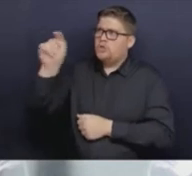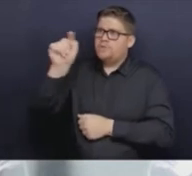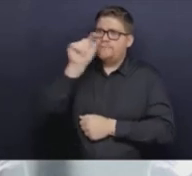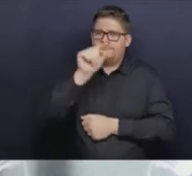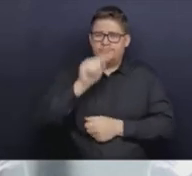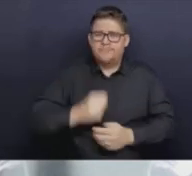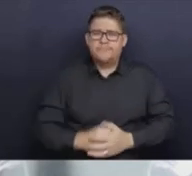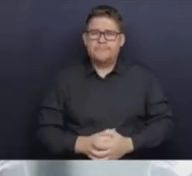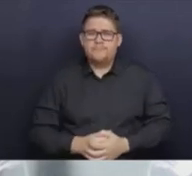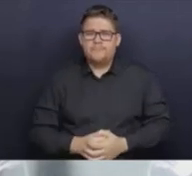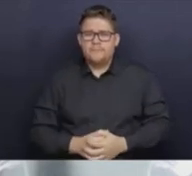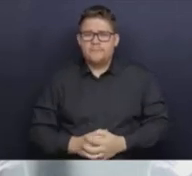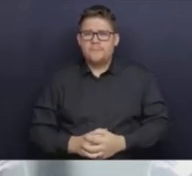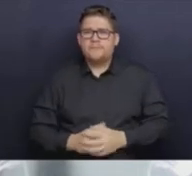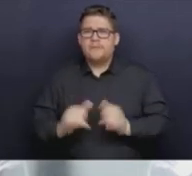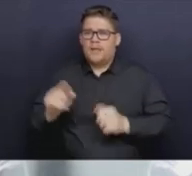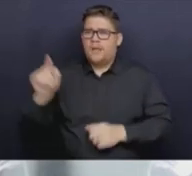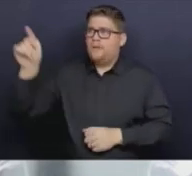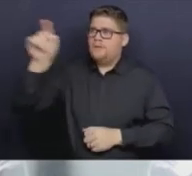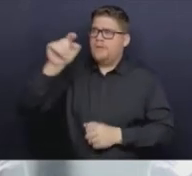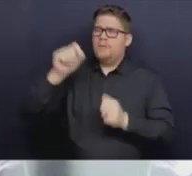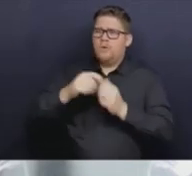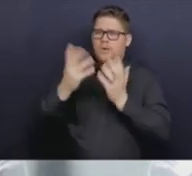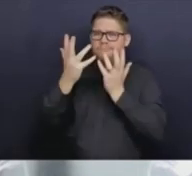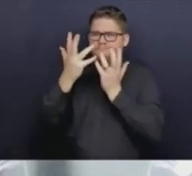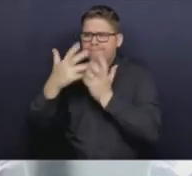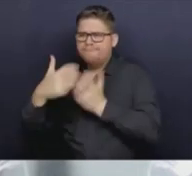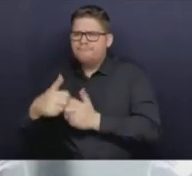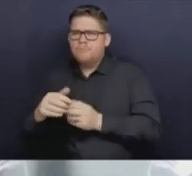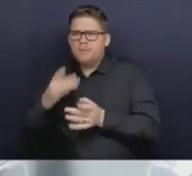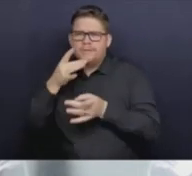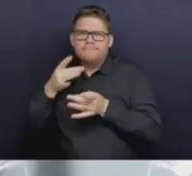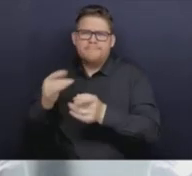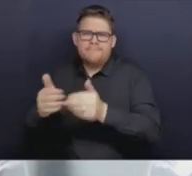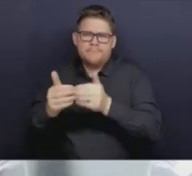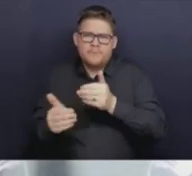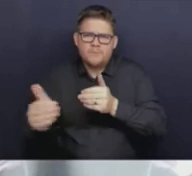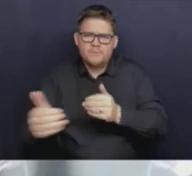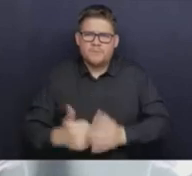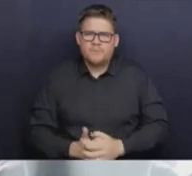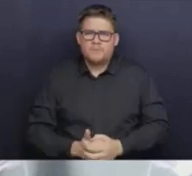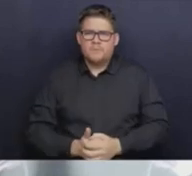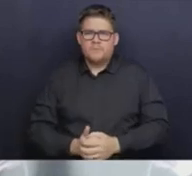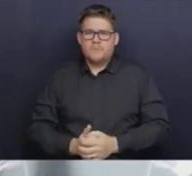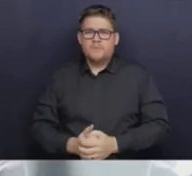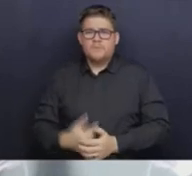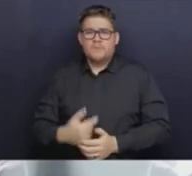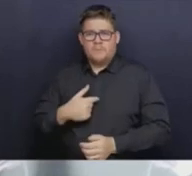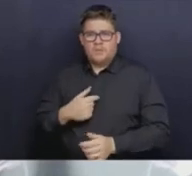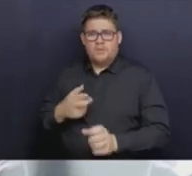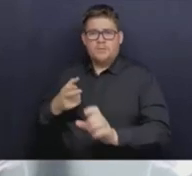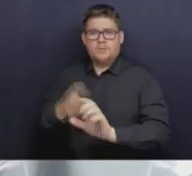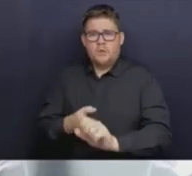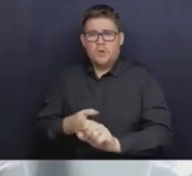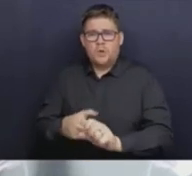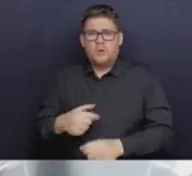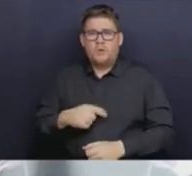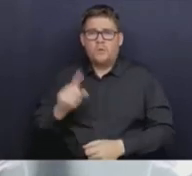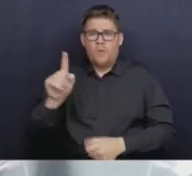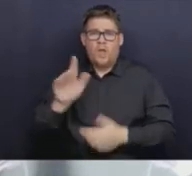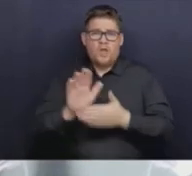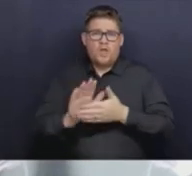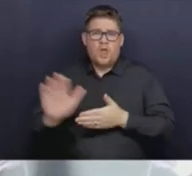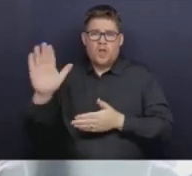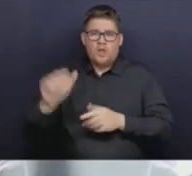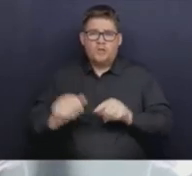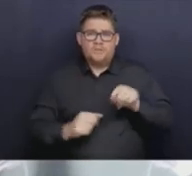more easily. When I became Minister of Health, there was a regulatory college that had to support all of the activities of regulation